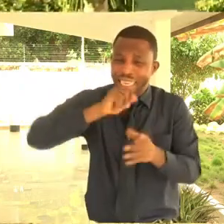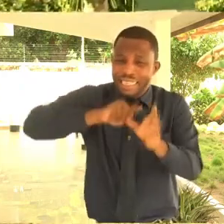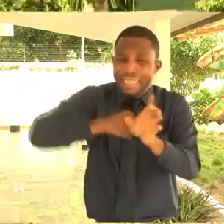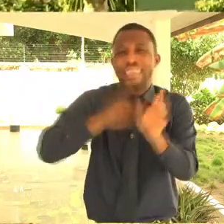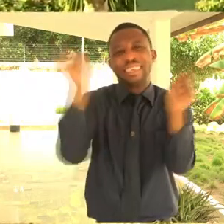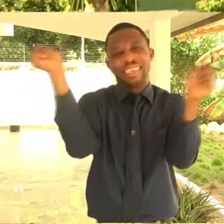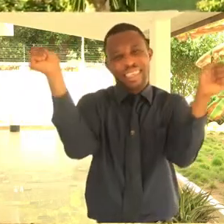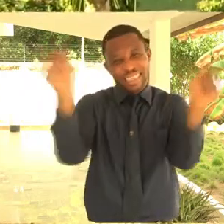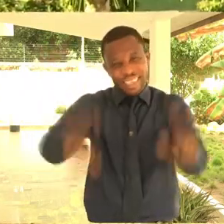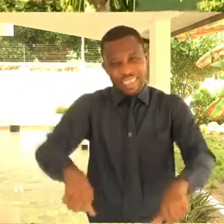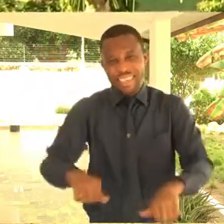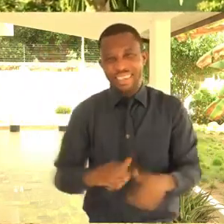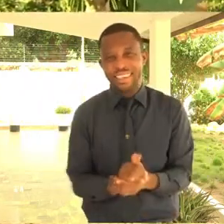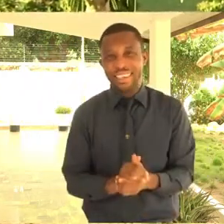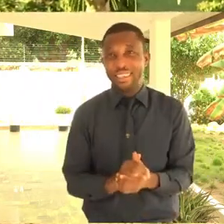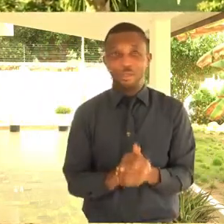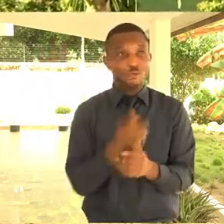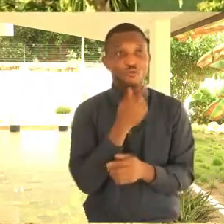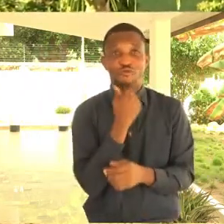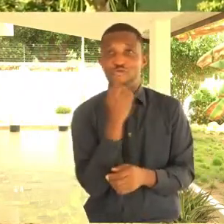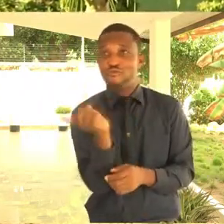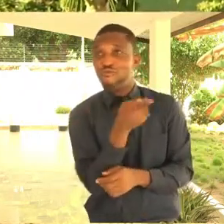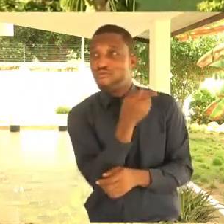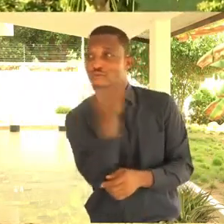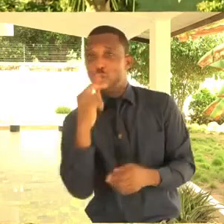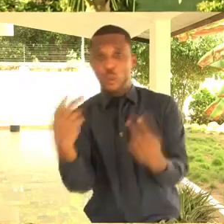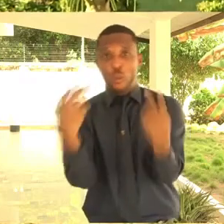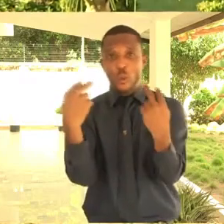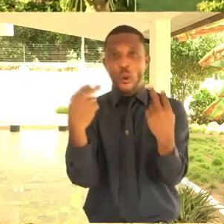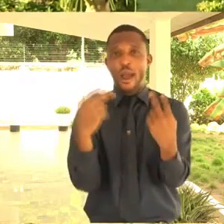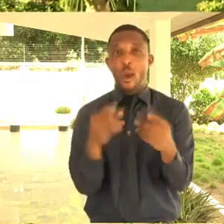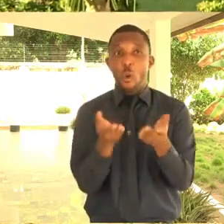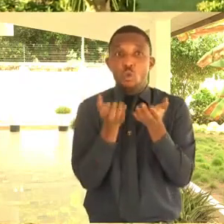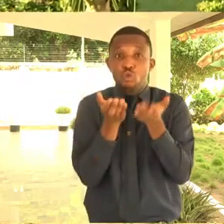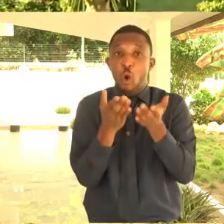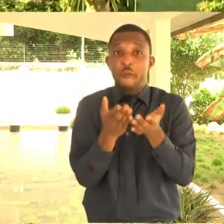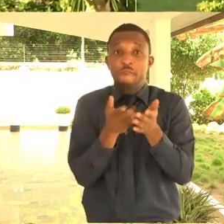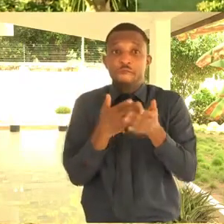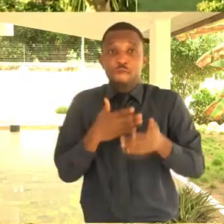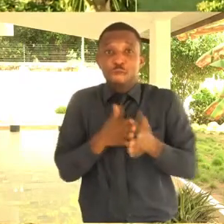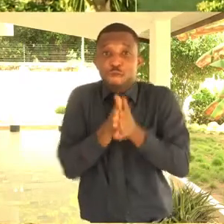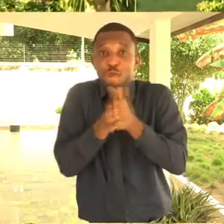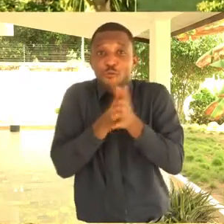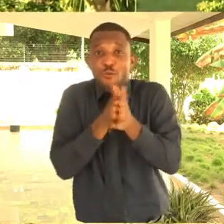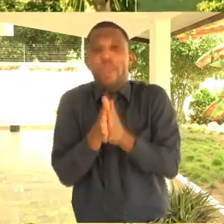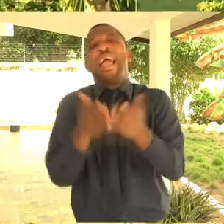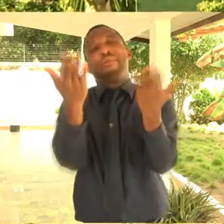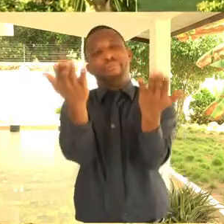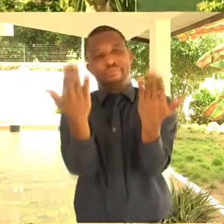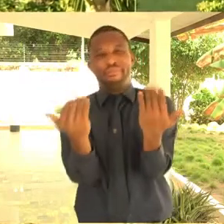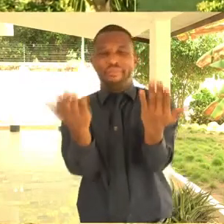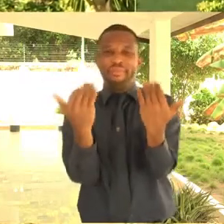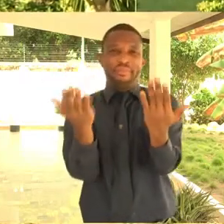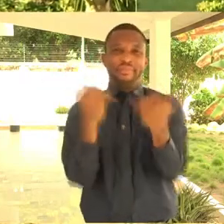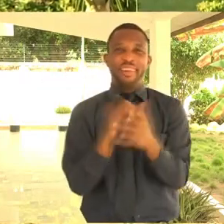learn it. want to encourage everyone watching us to make it a point. To want to have